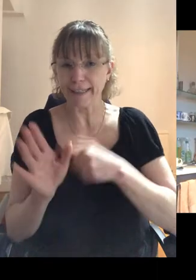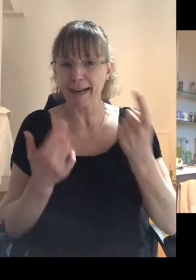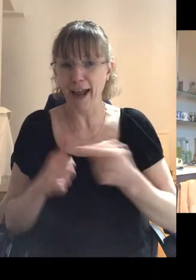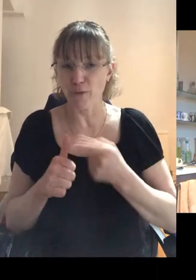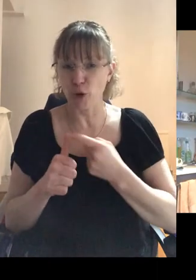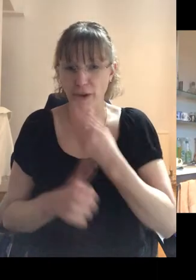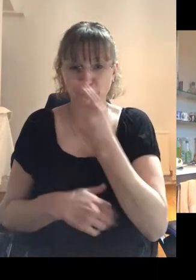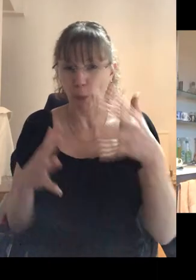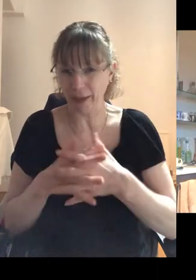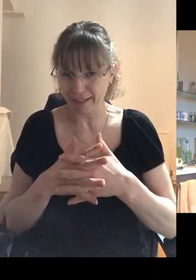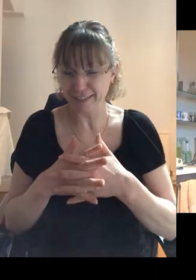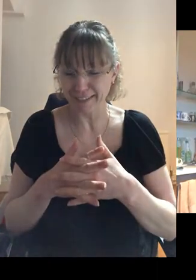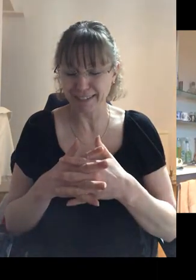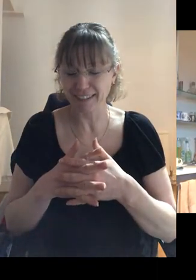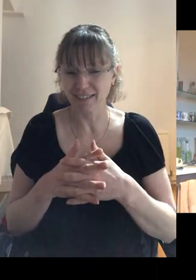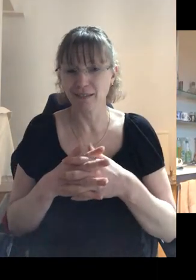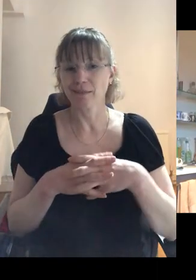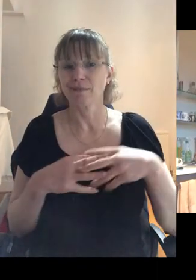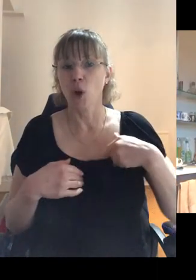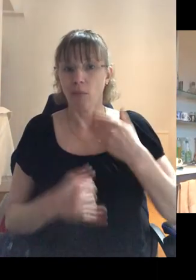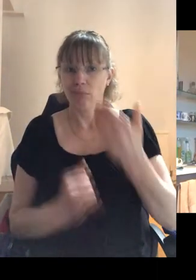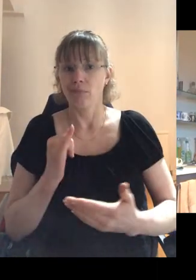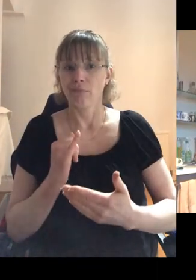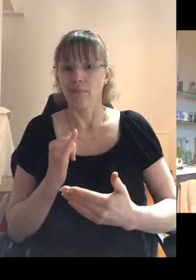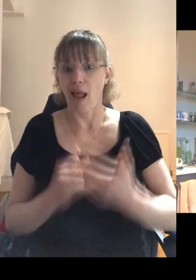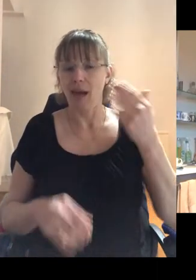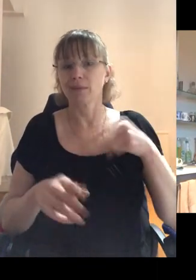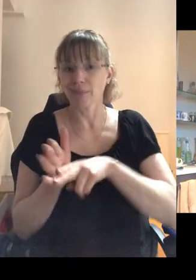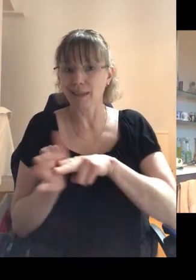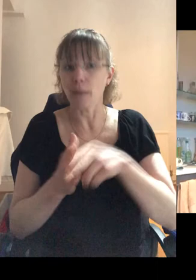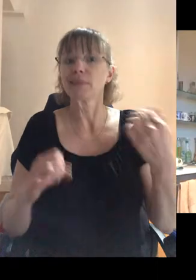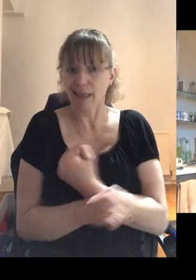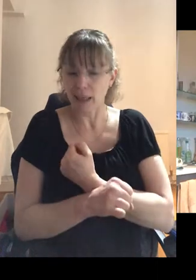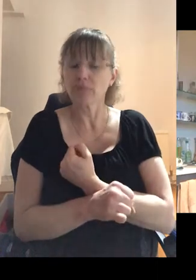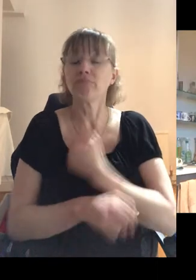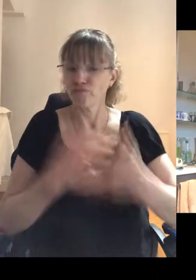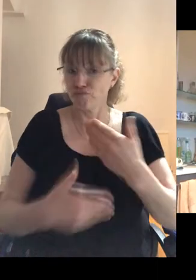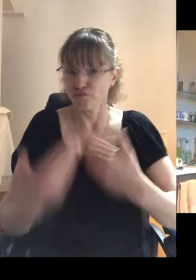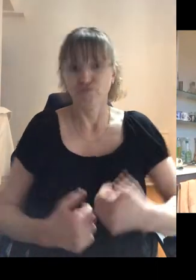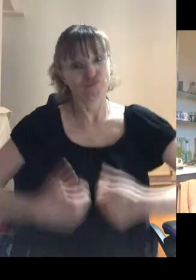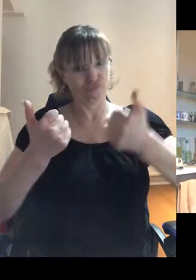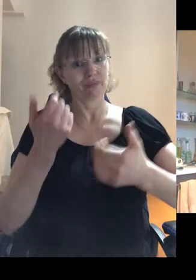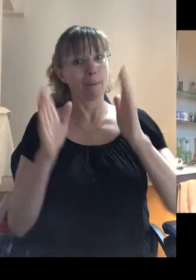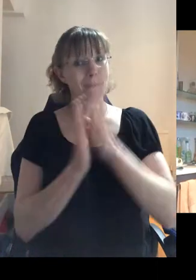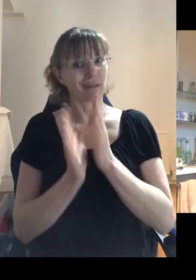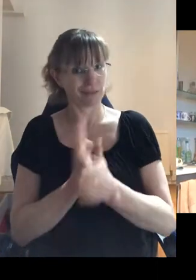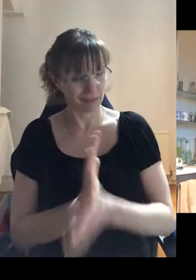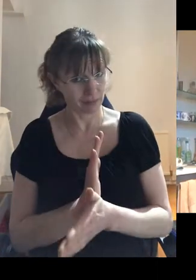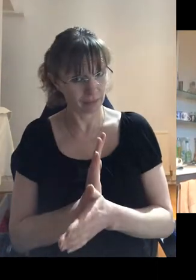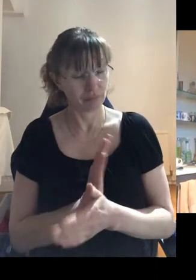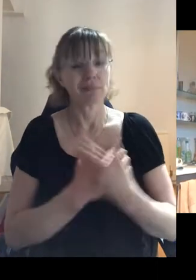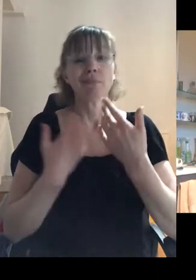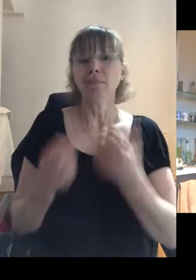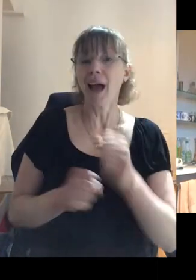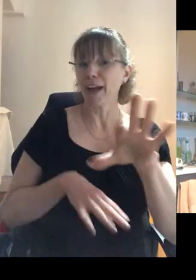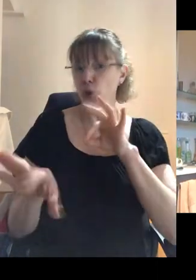couple of weeks. Um, and I did, I did my finals and miraculously got through my finals and passed. Um, I had a